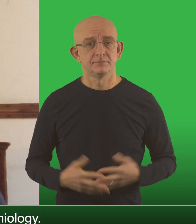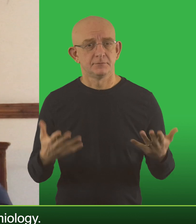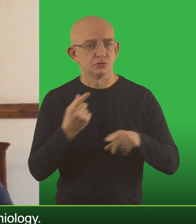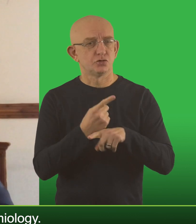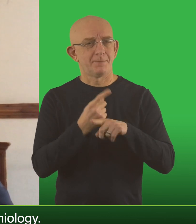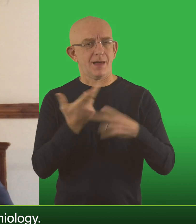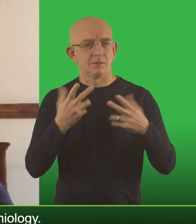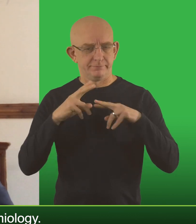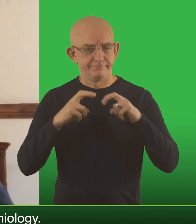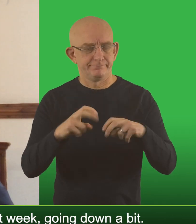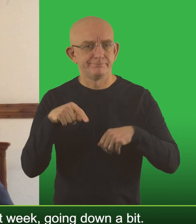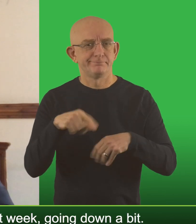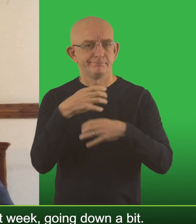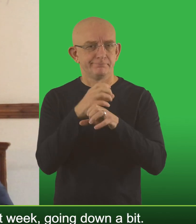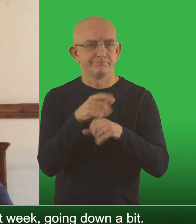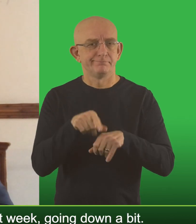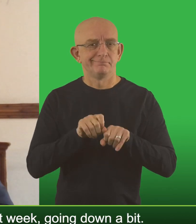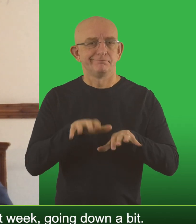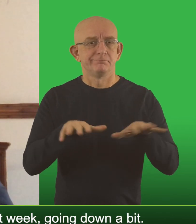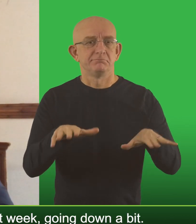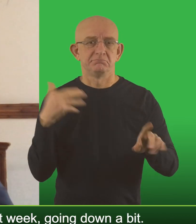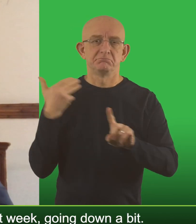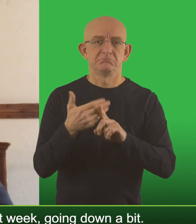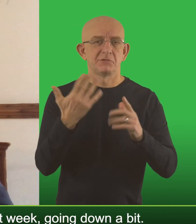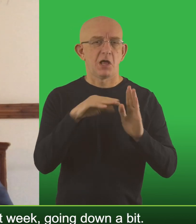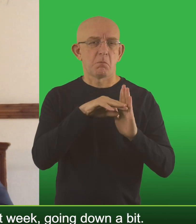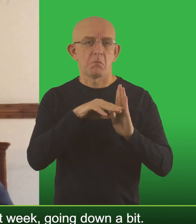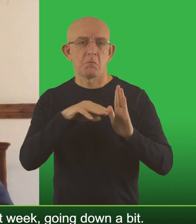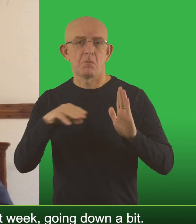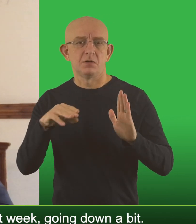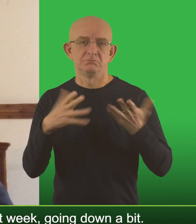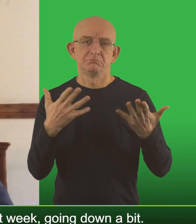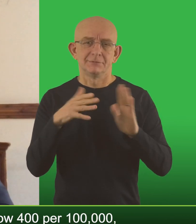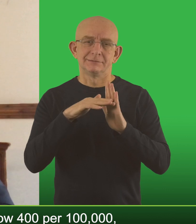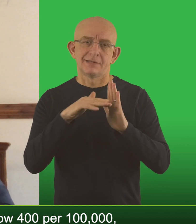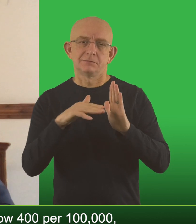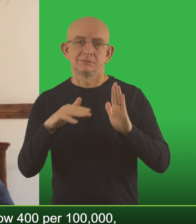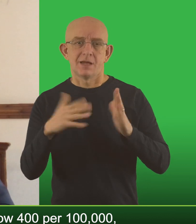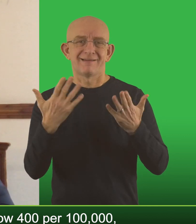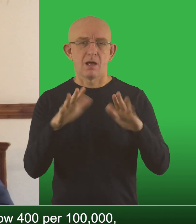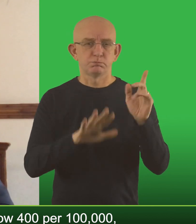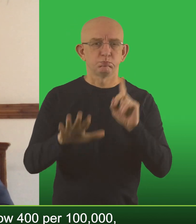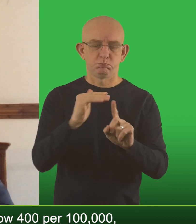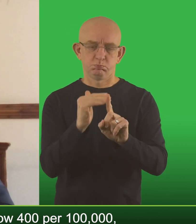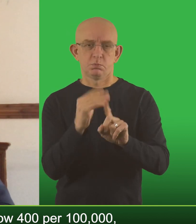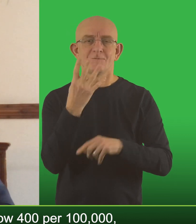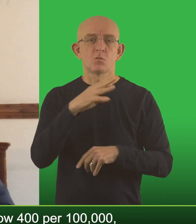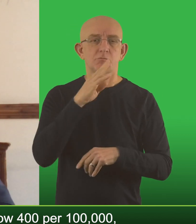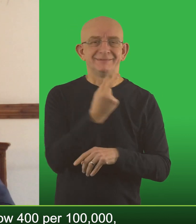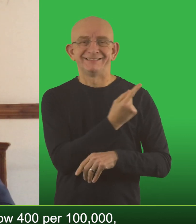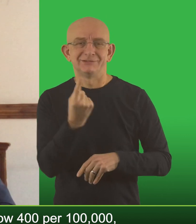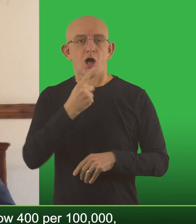So firstly, epidemiology. Still flat, pretty much as it was last week. Going down a bit. Rates are now a good bit below